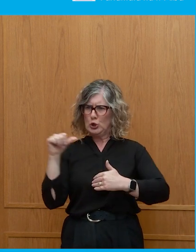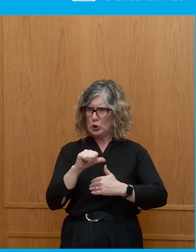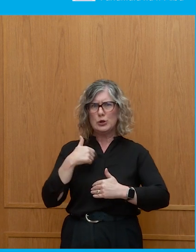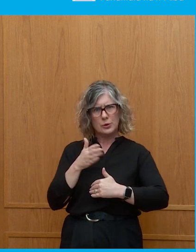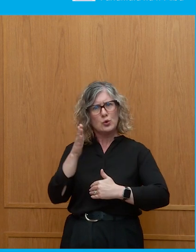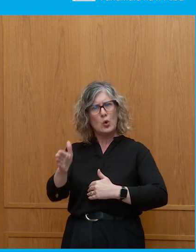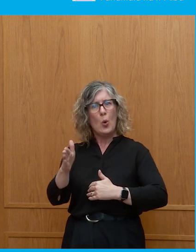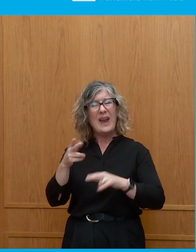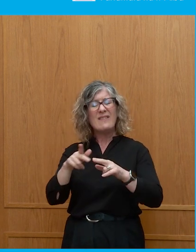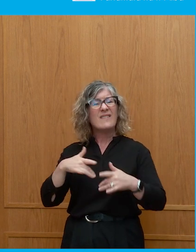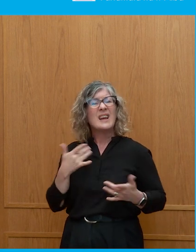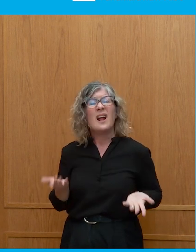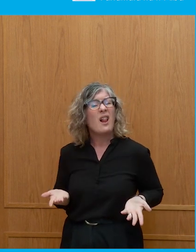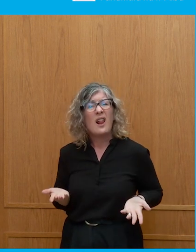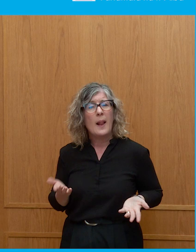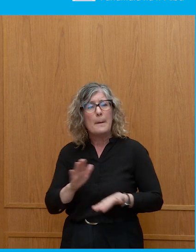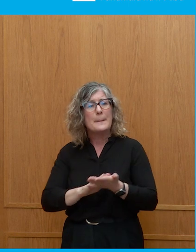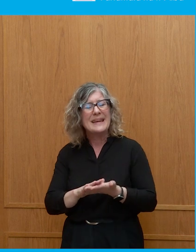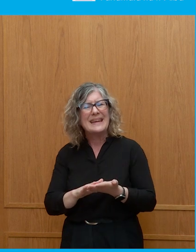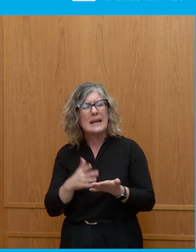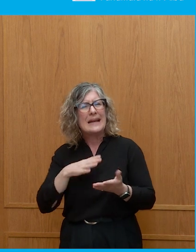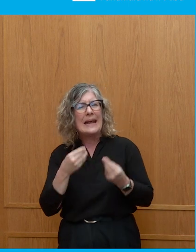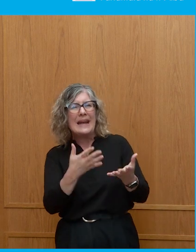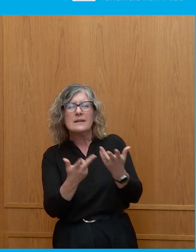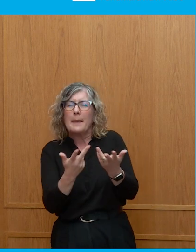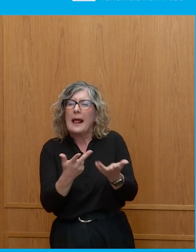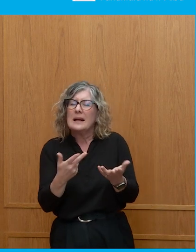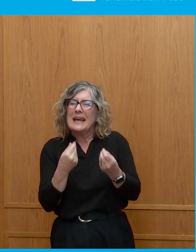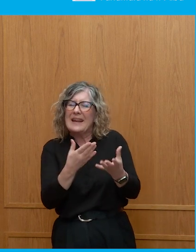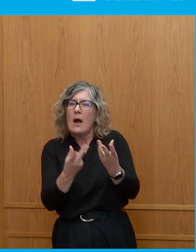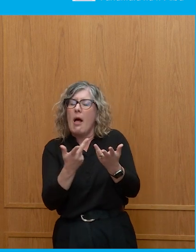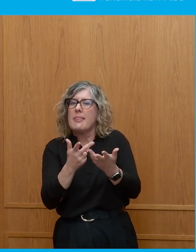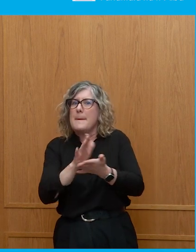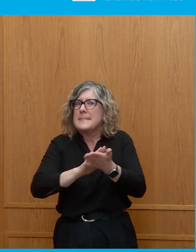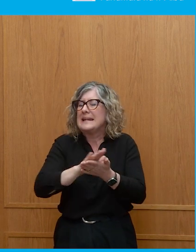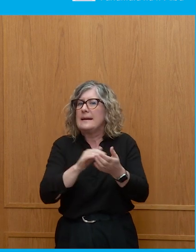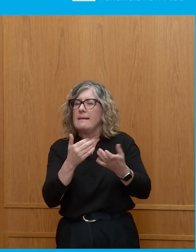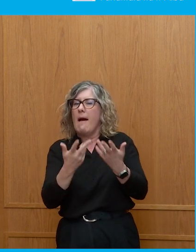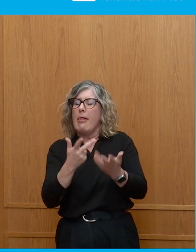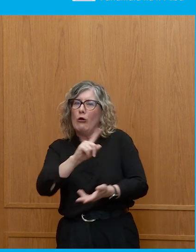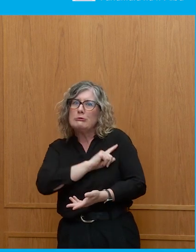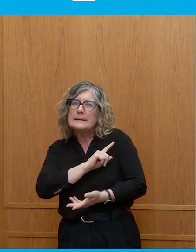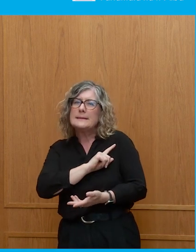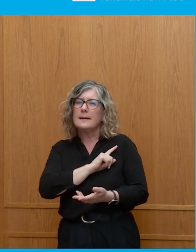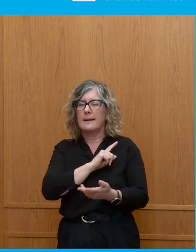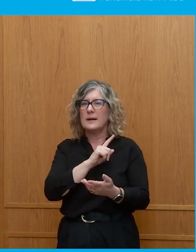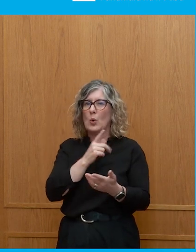vote, you have to give them something else. It has to be meaningful. And that is influenced by the system. It's influenced